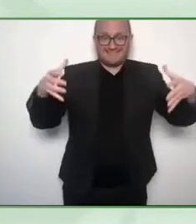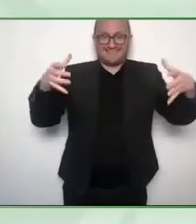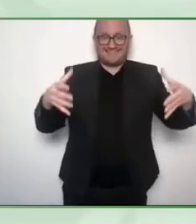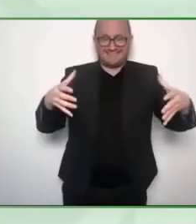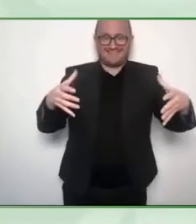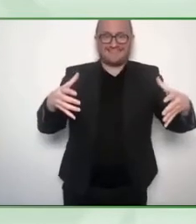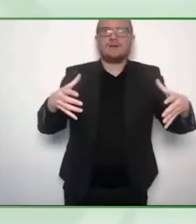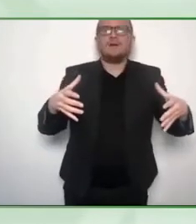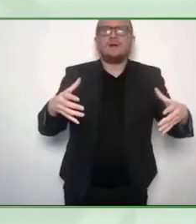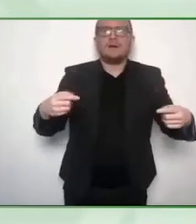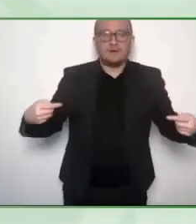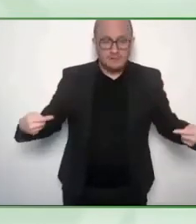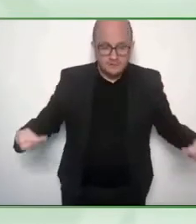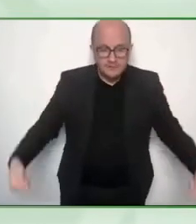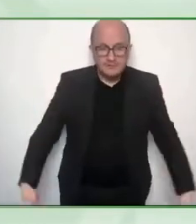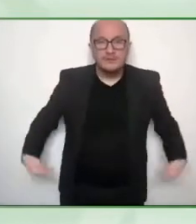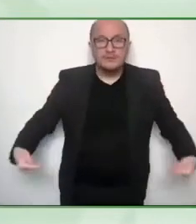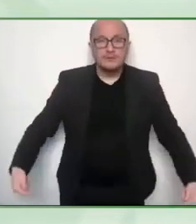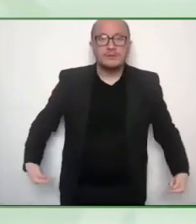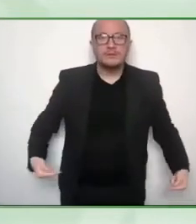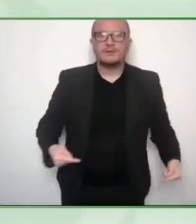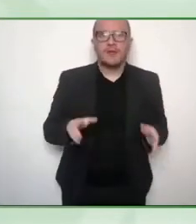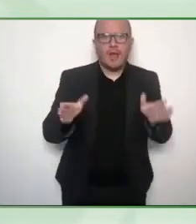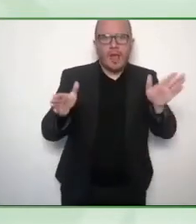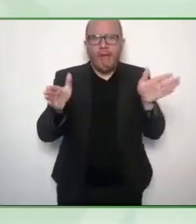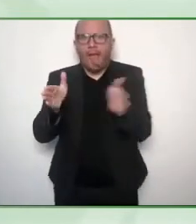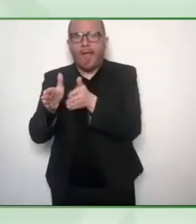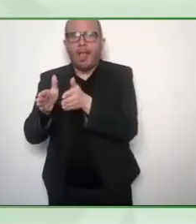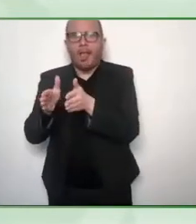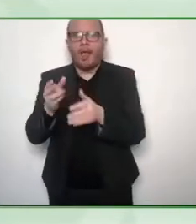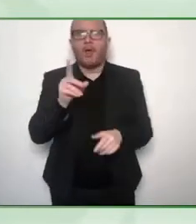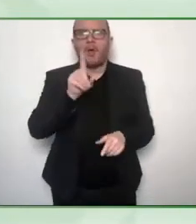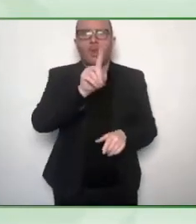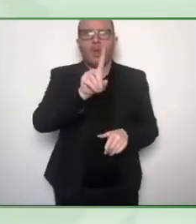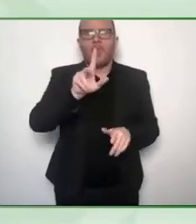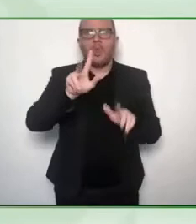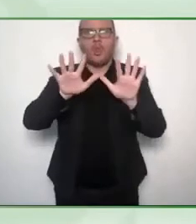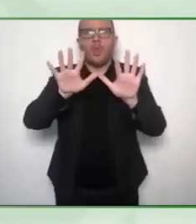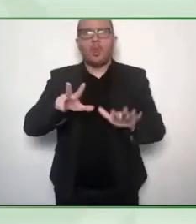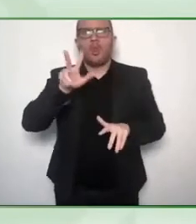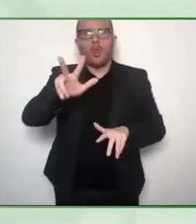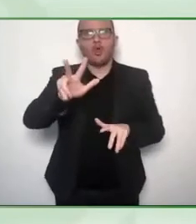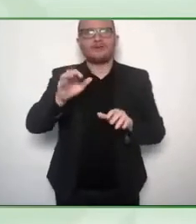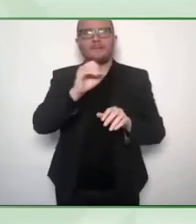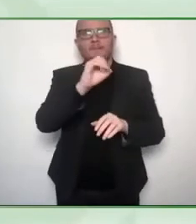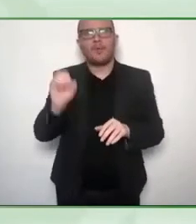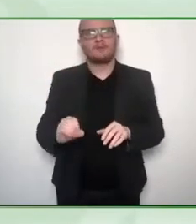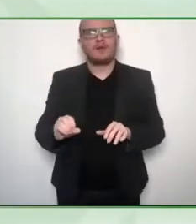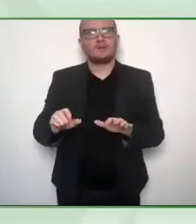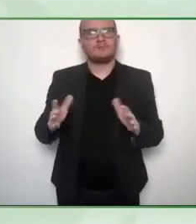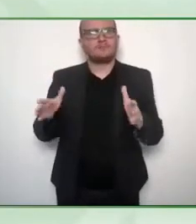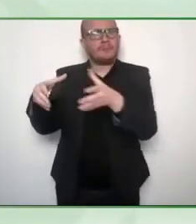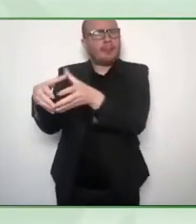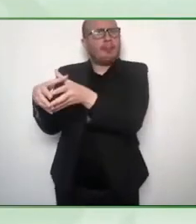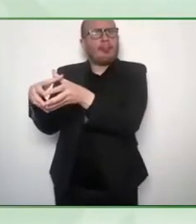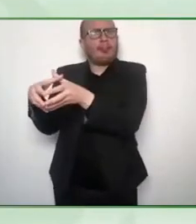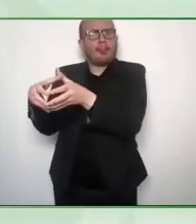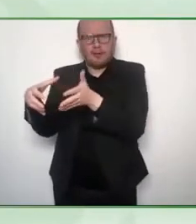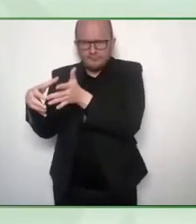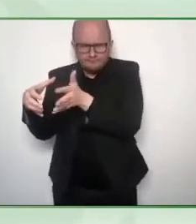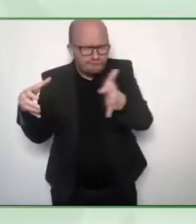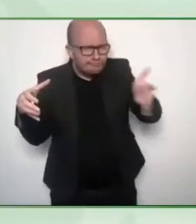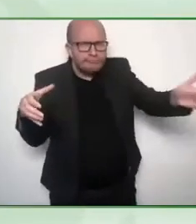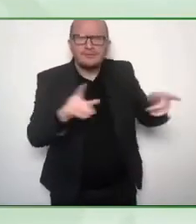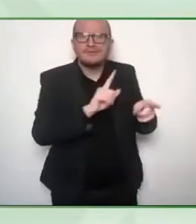the pandemic and is this true or are you seeing this reflected in the area of tourism? When the pandemic came in,